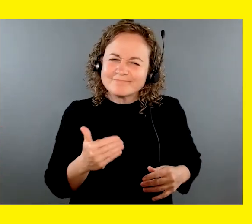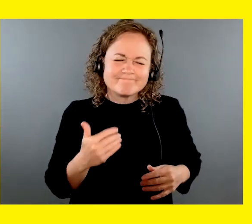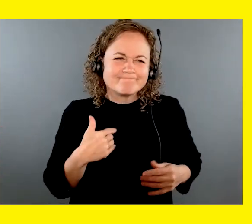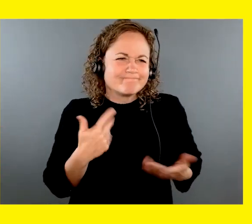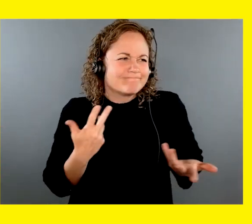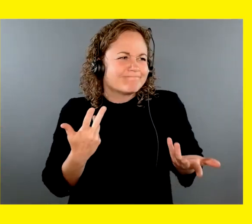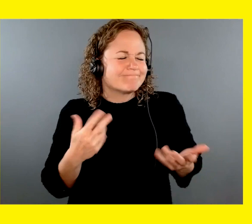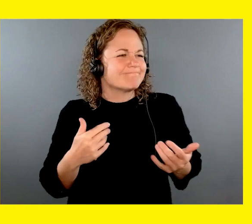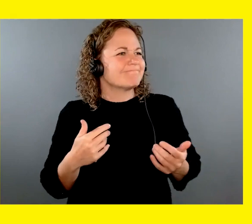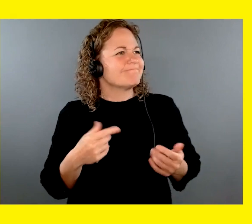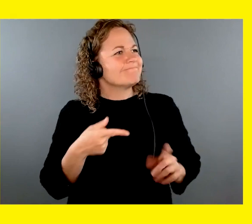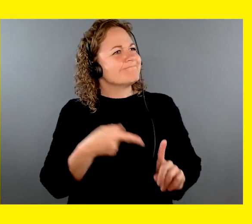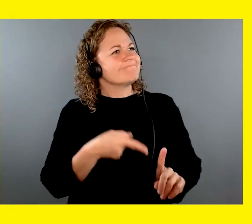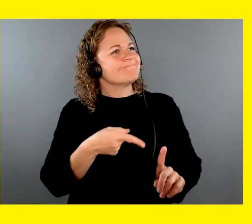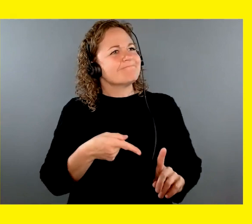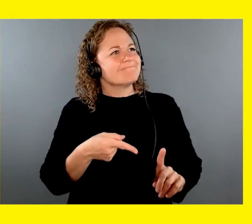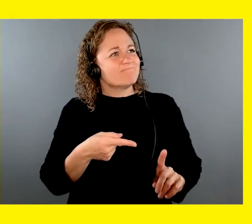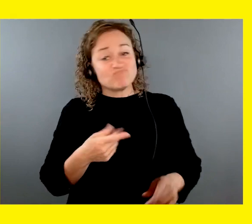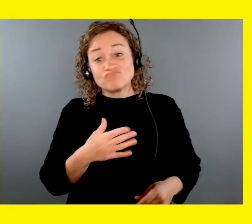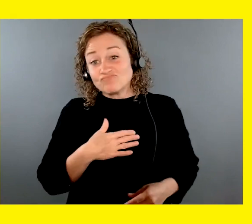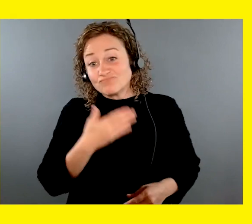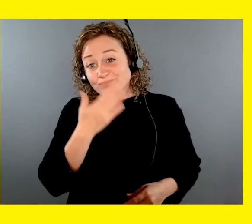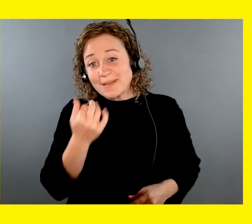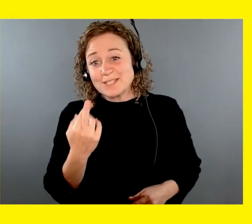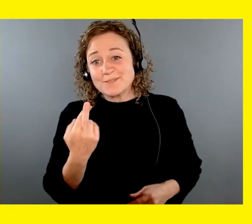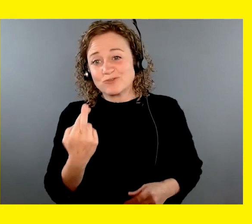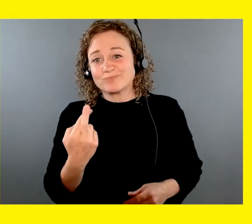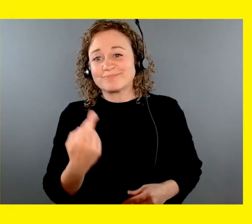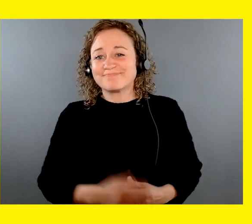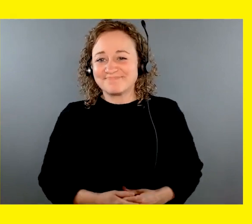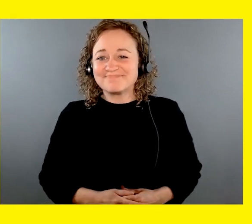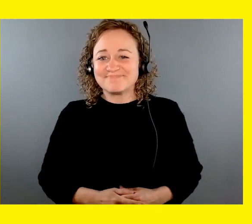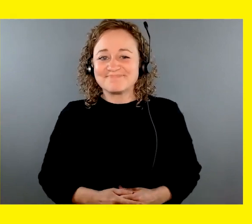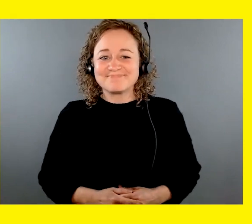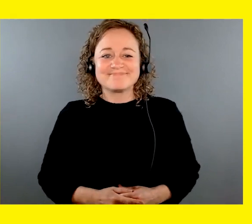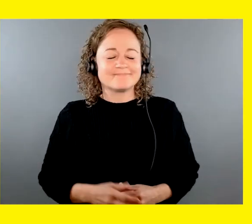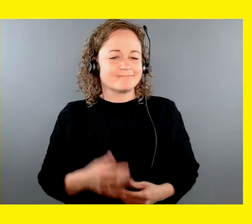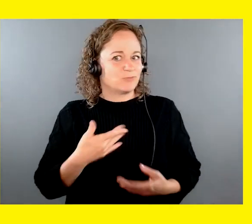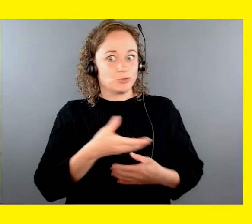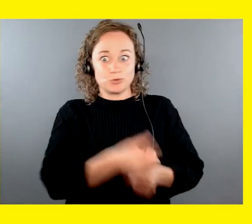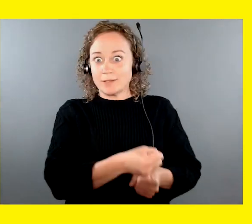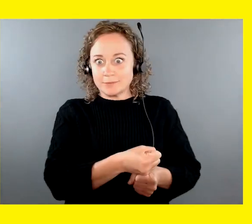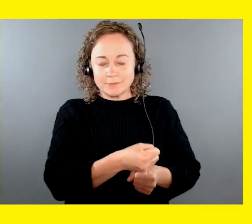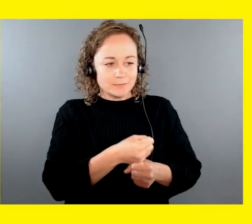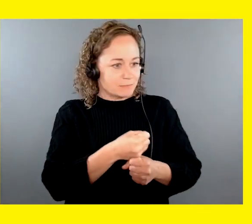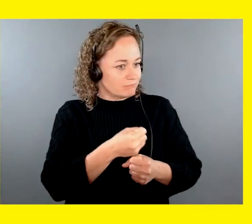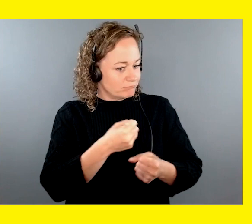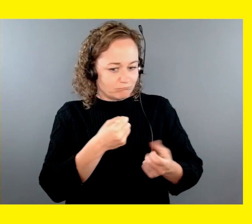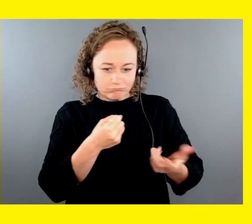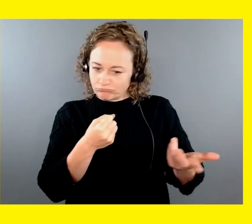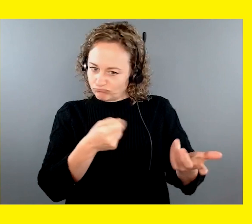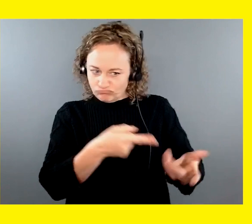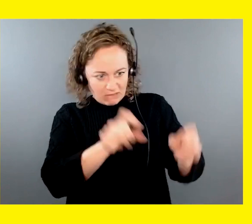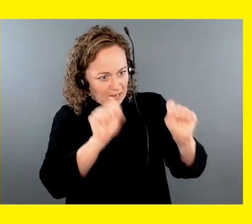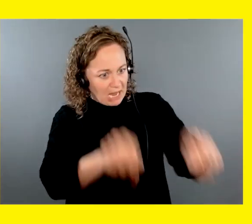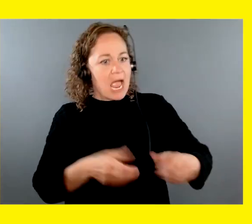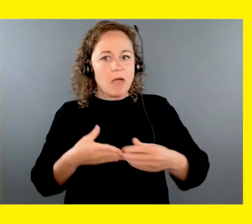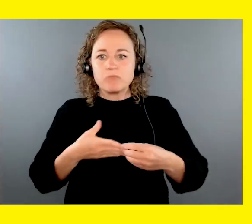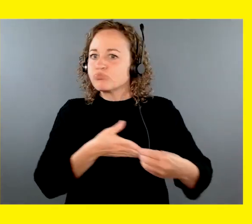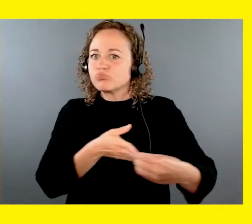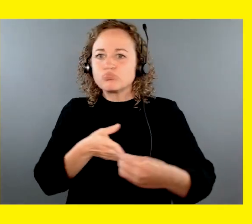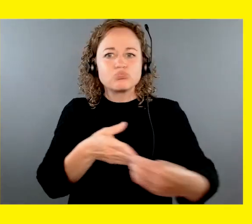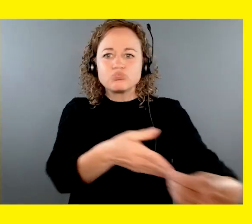she's my best friend now. She, I trust her and have full confidence in her that she